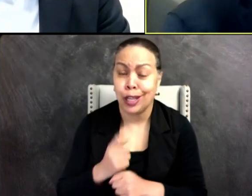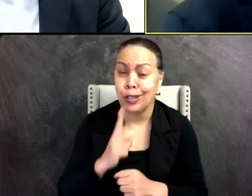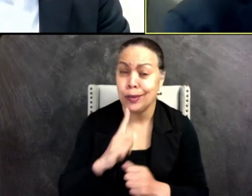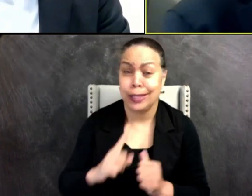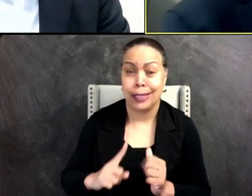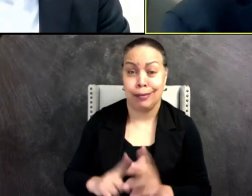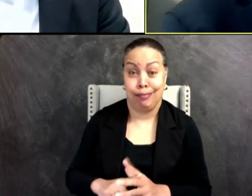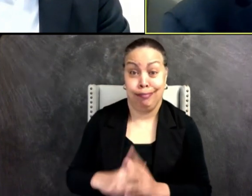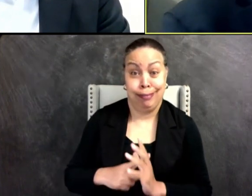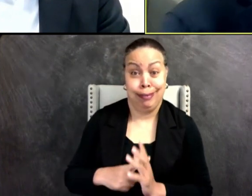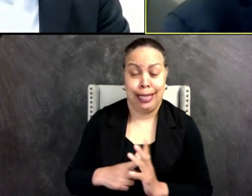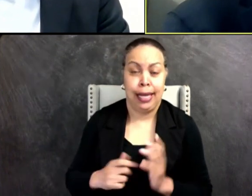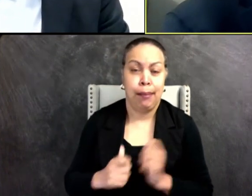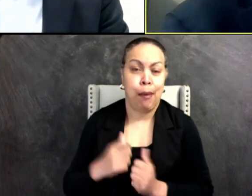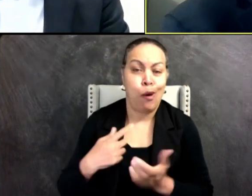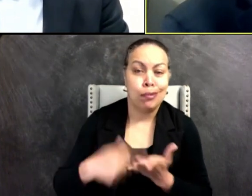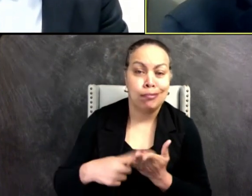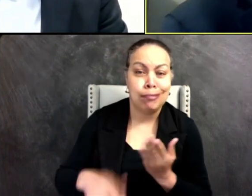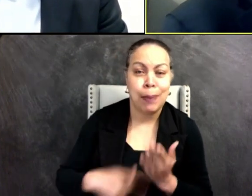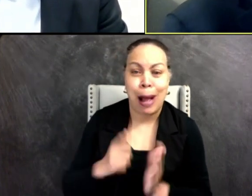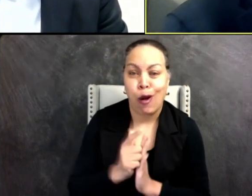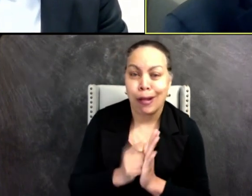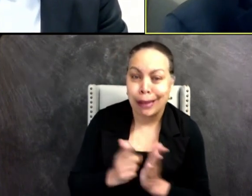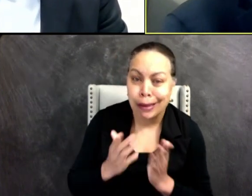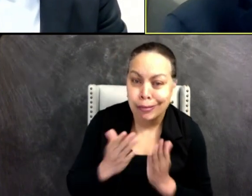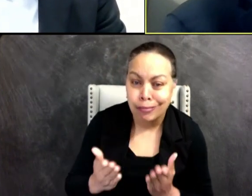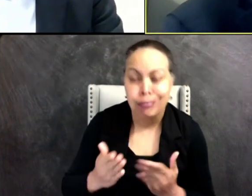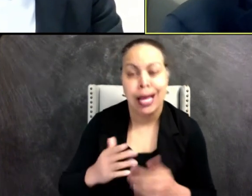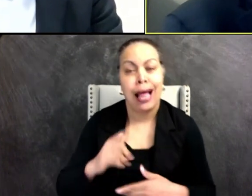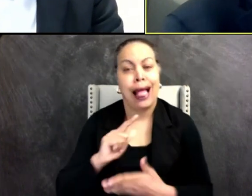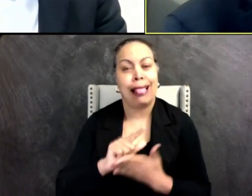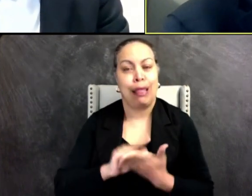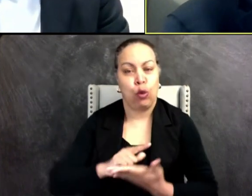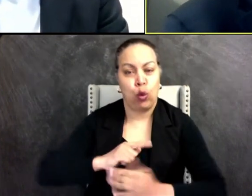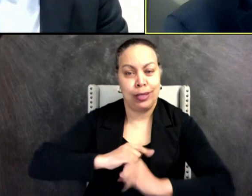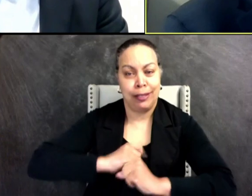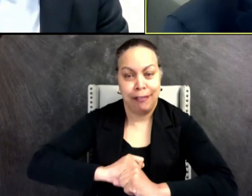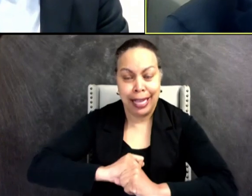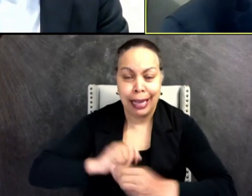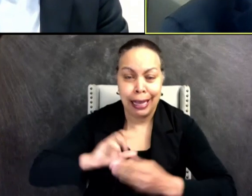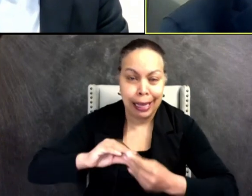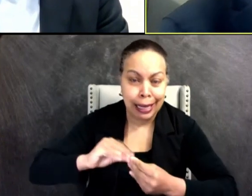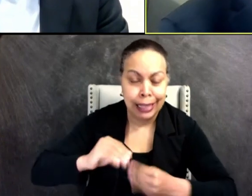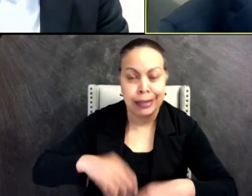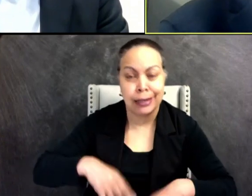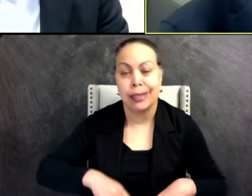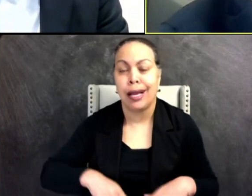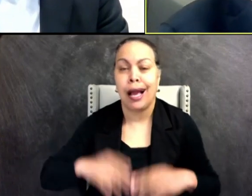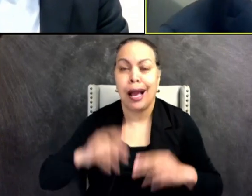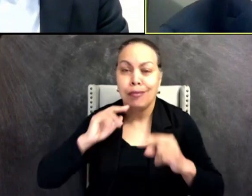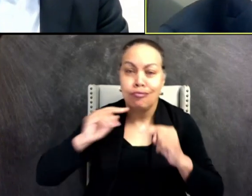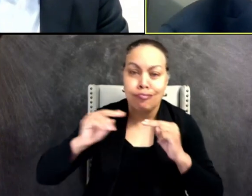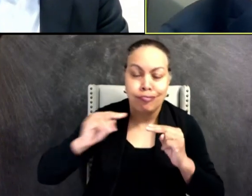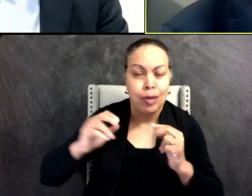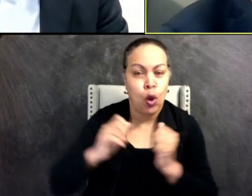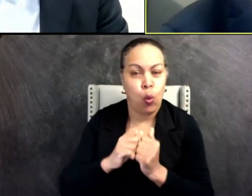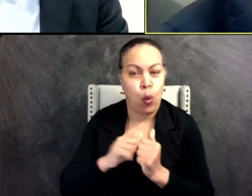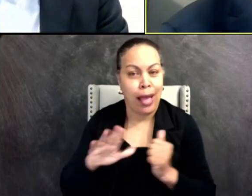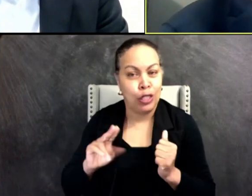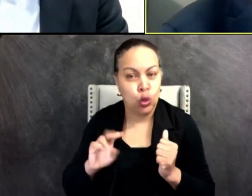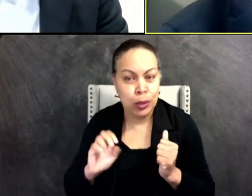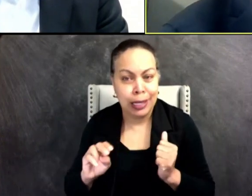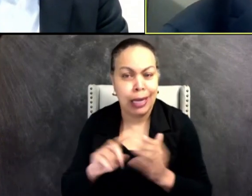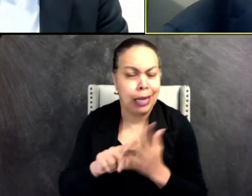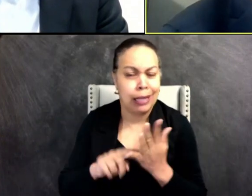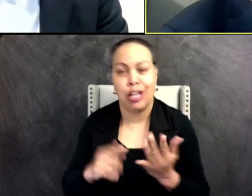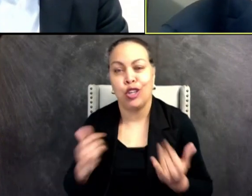legislative updates, legal defense updates, collective bargaining trends, things like that, just kind of current events,